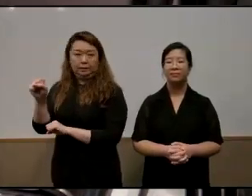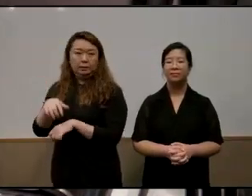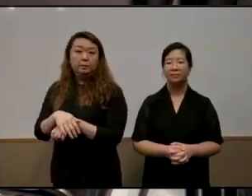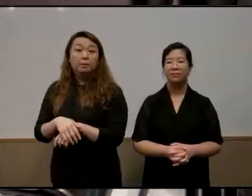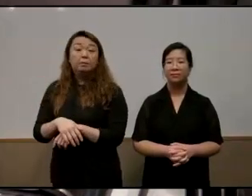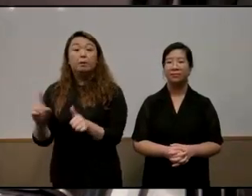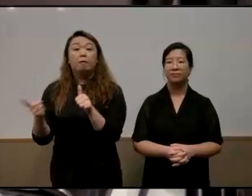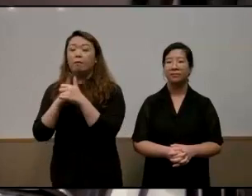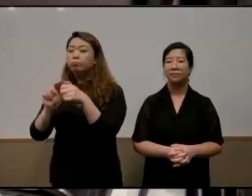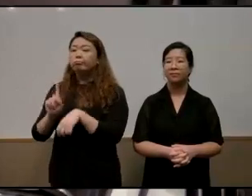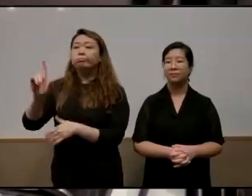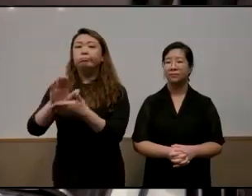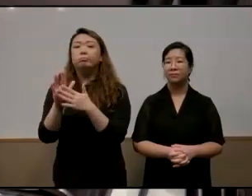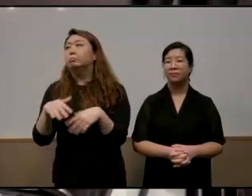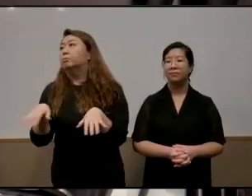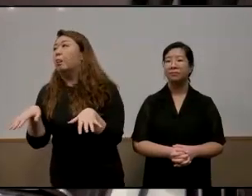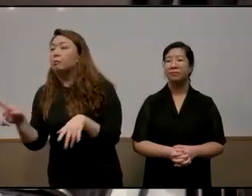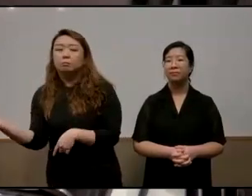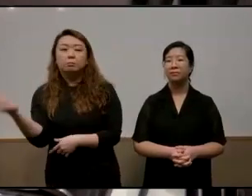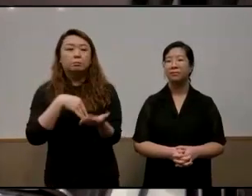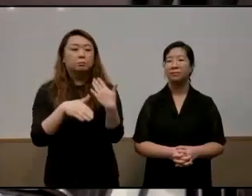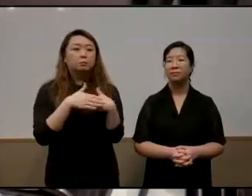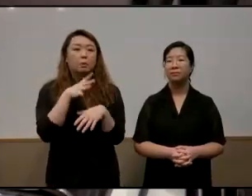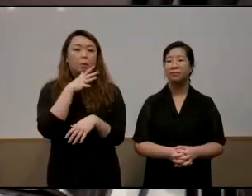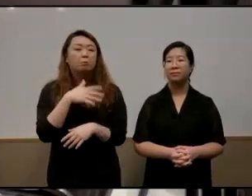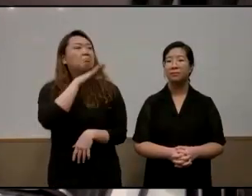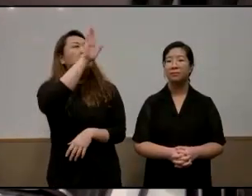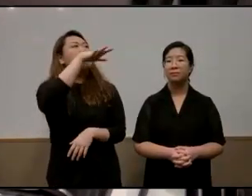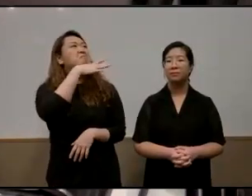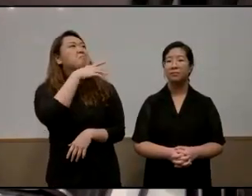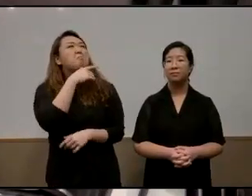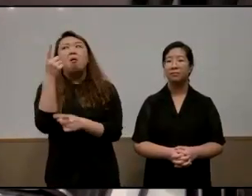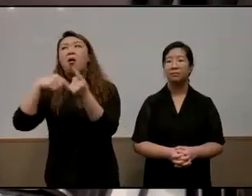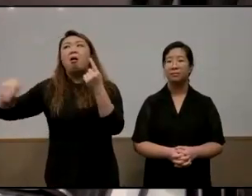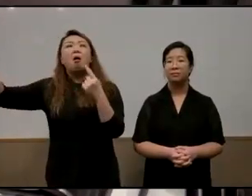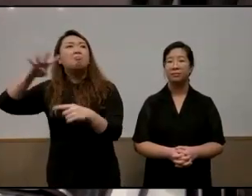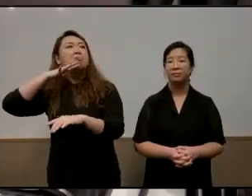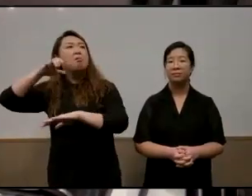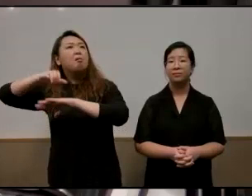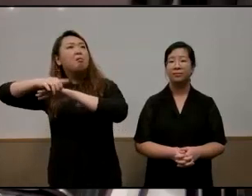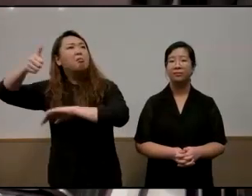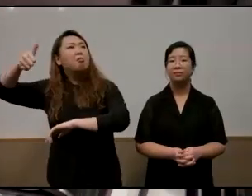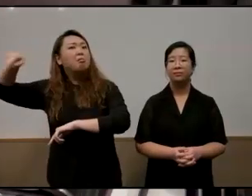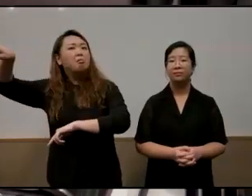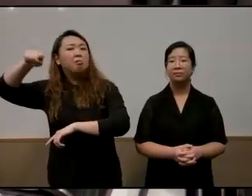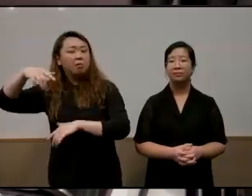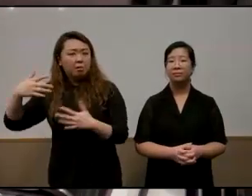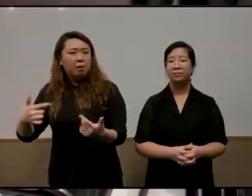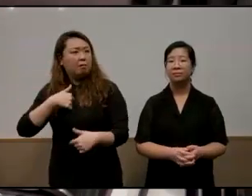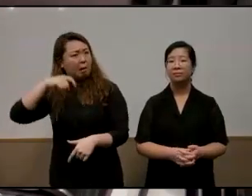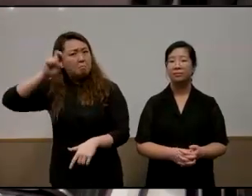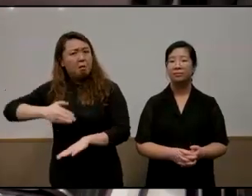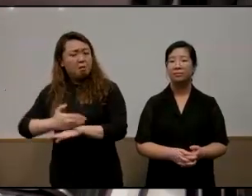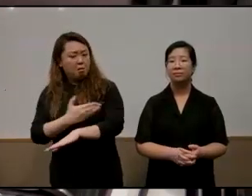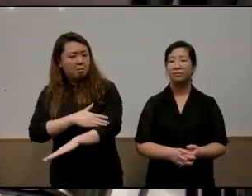said the first day he went to school he came back and he told his mom mom everyone speaks such good english you know i must